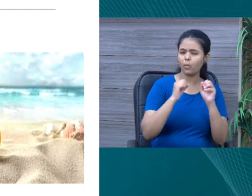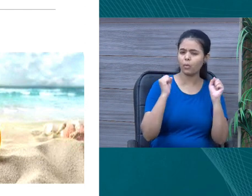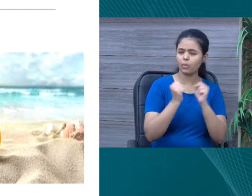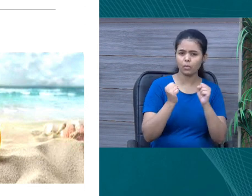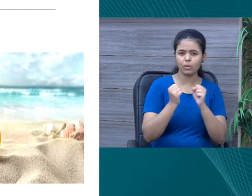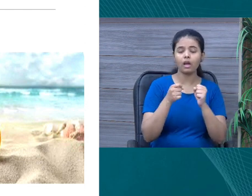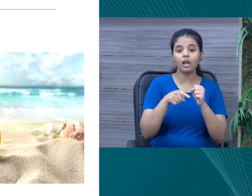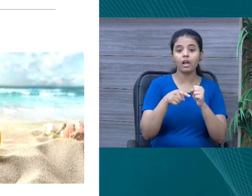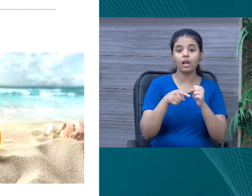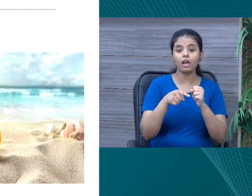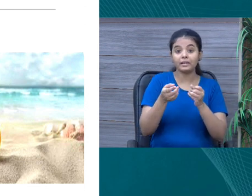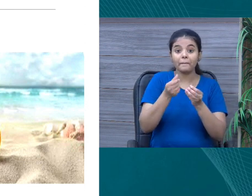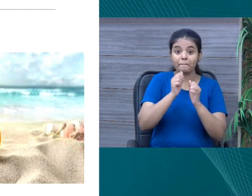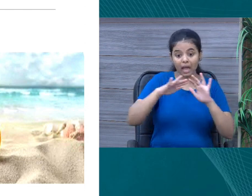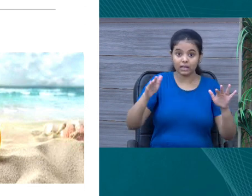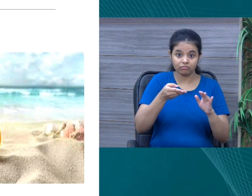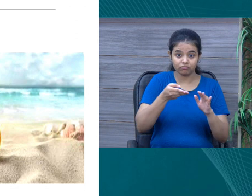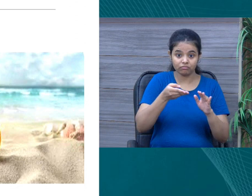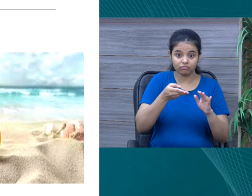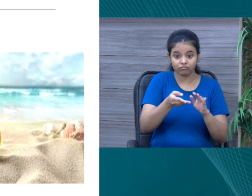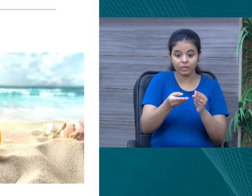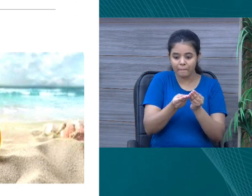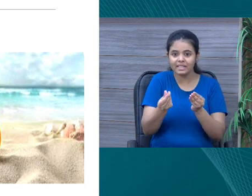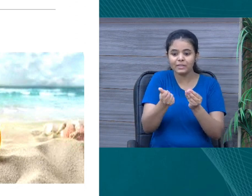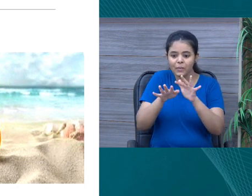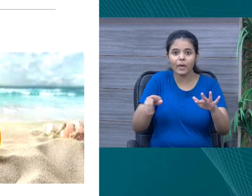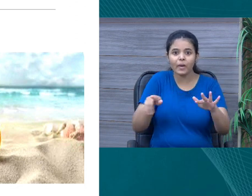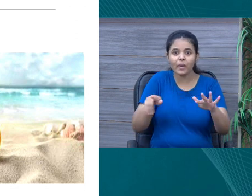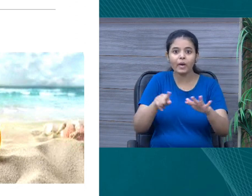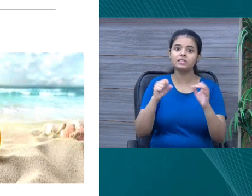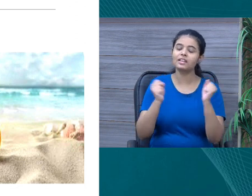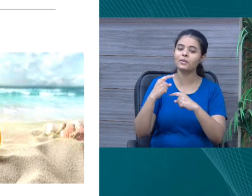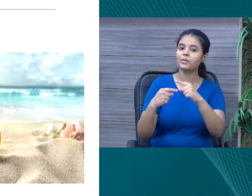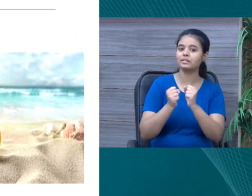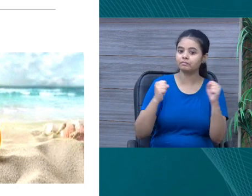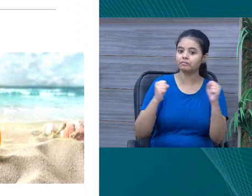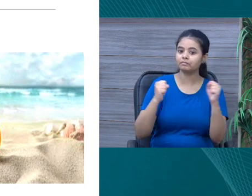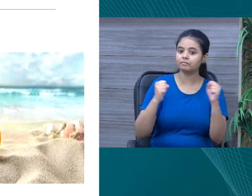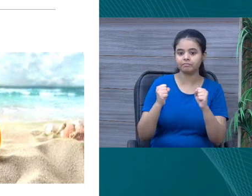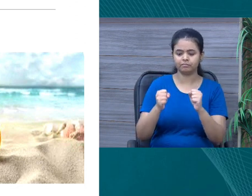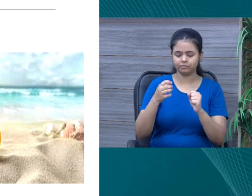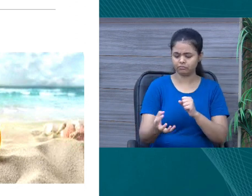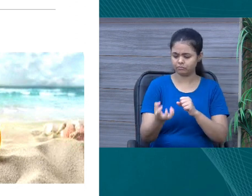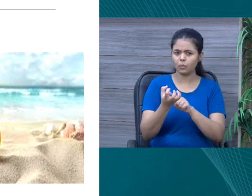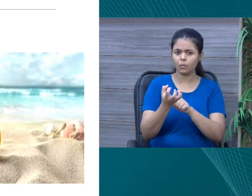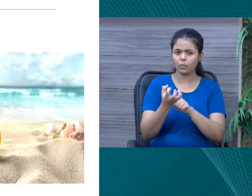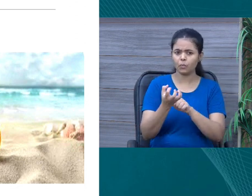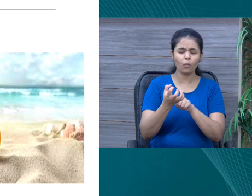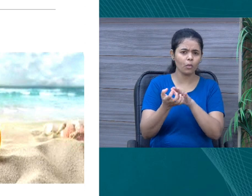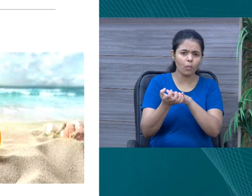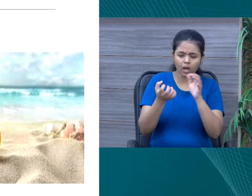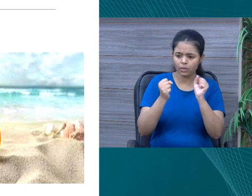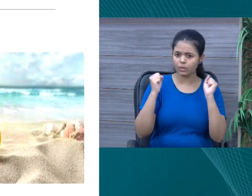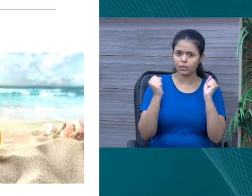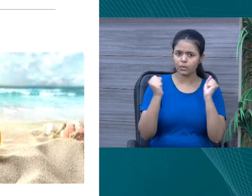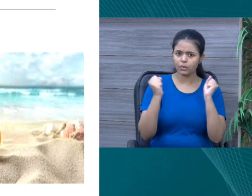When, because it was near the sea, the sand is always very cold enough. So, he hold that shell and it was very cold inside.